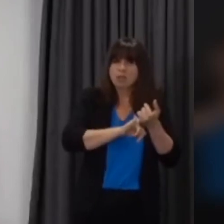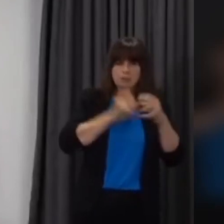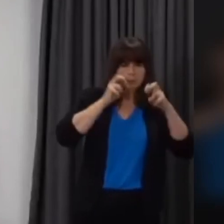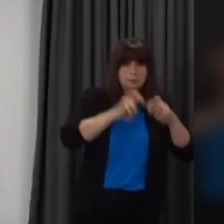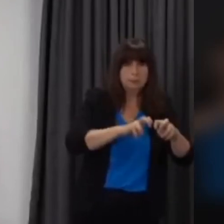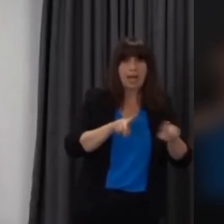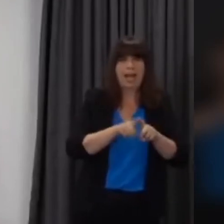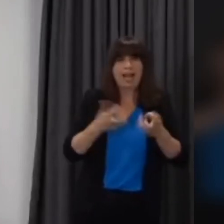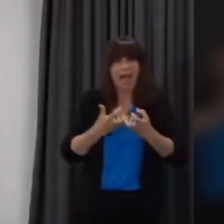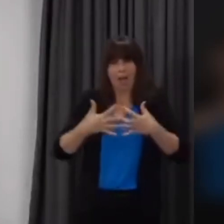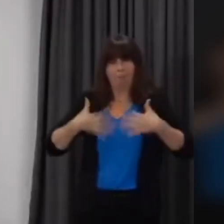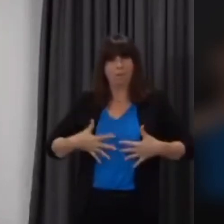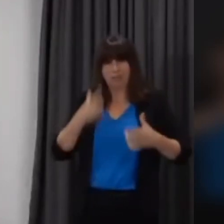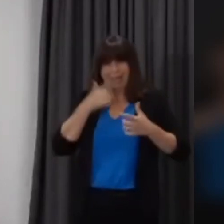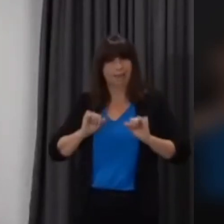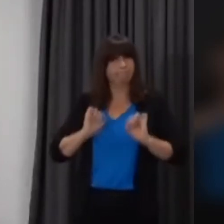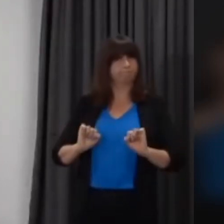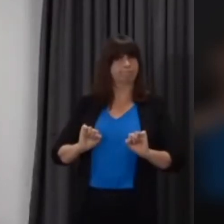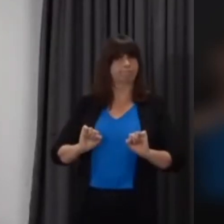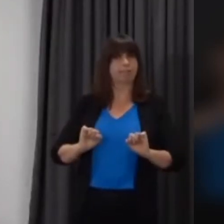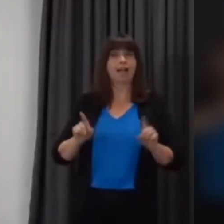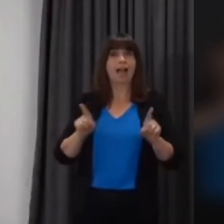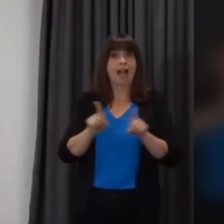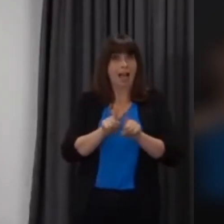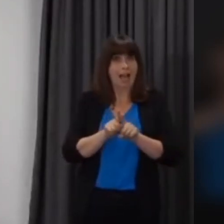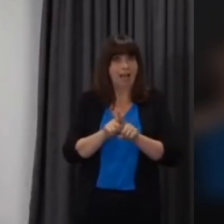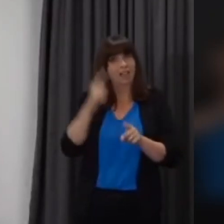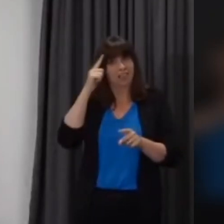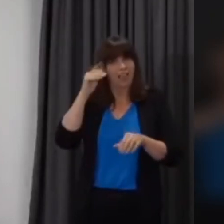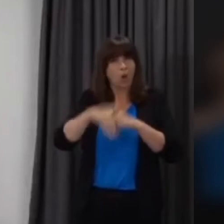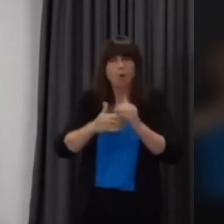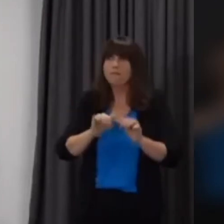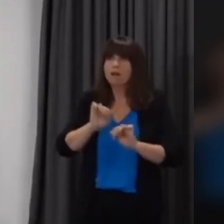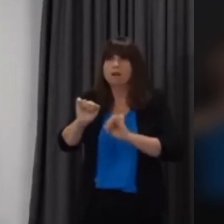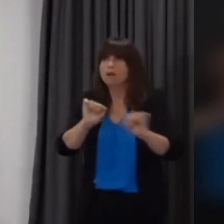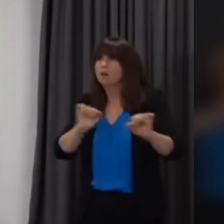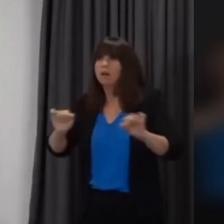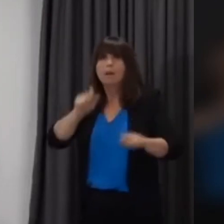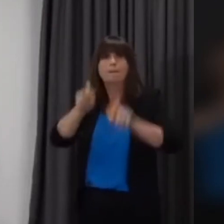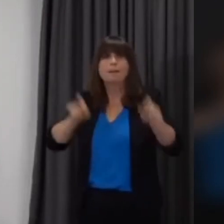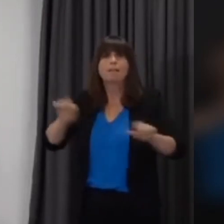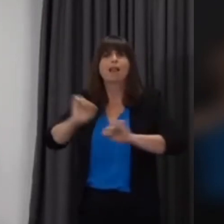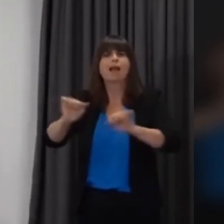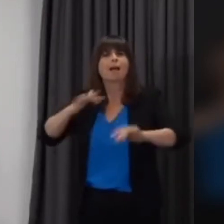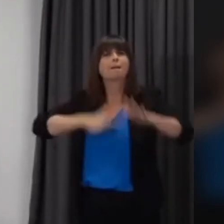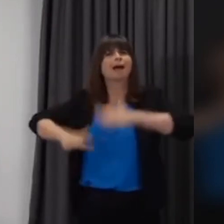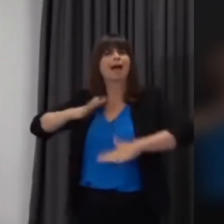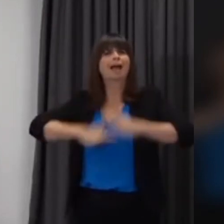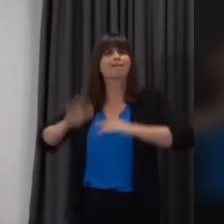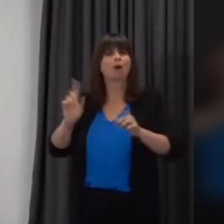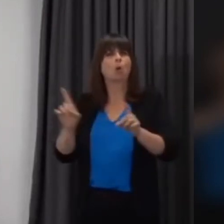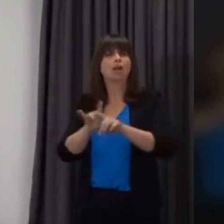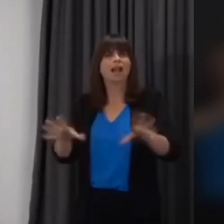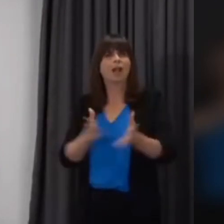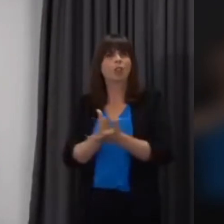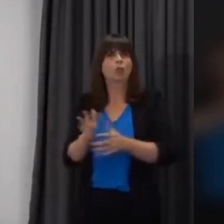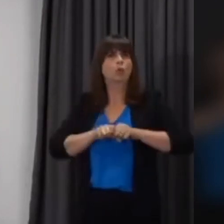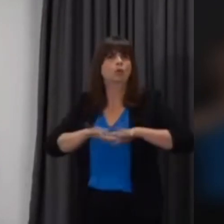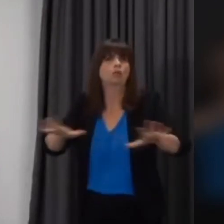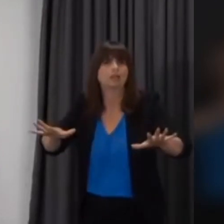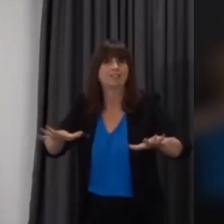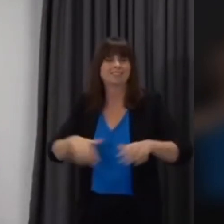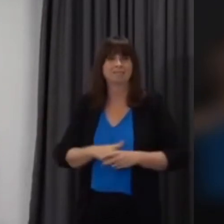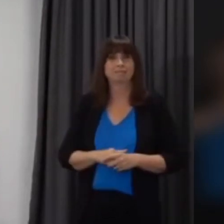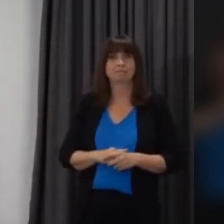as well as behavioural science and the wider impact of the pandemic. Our colleges, universities and training